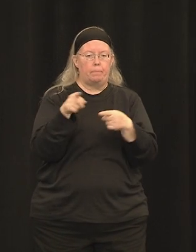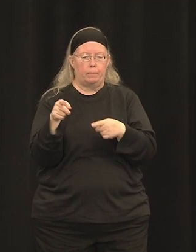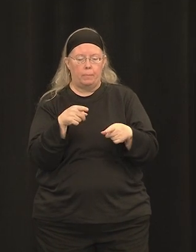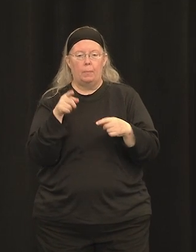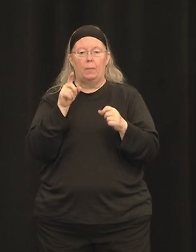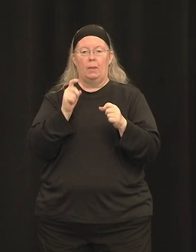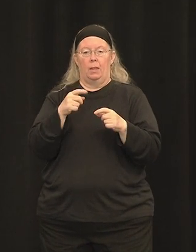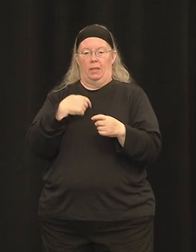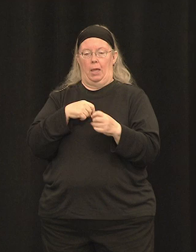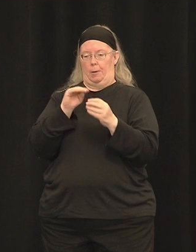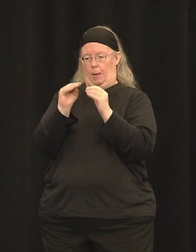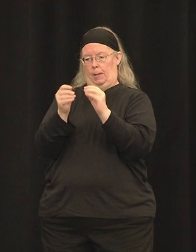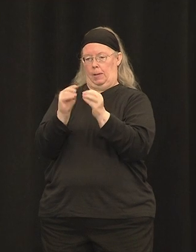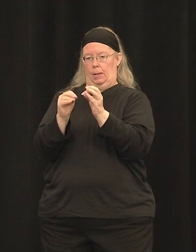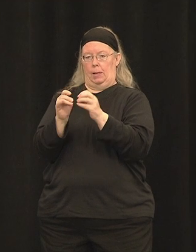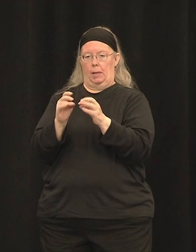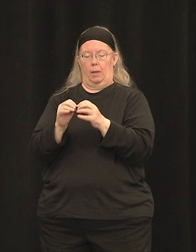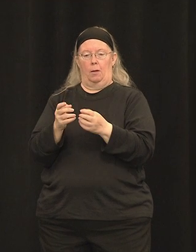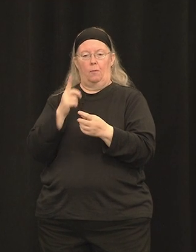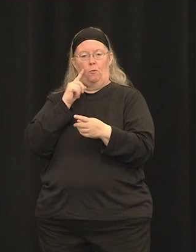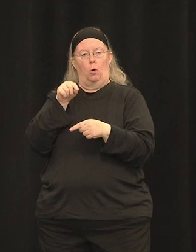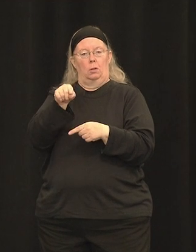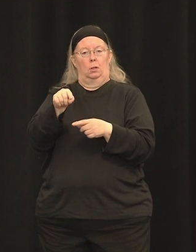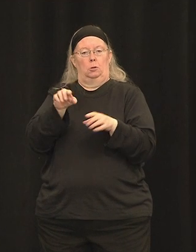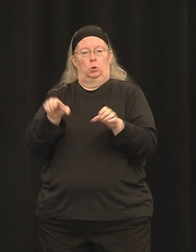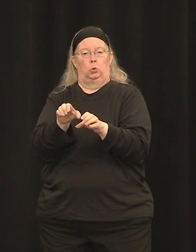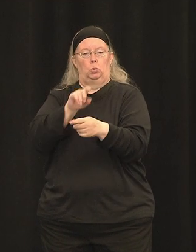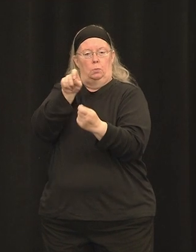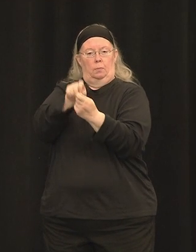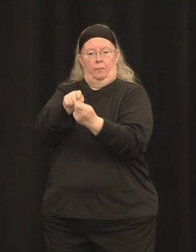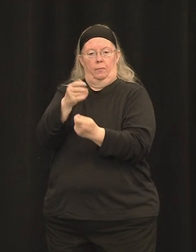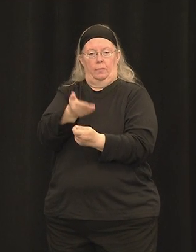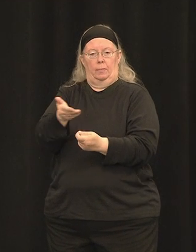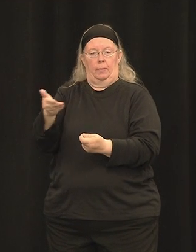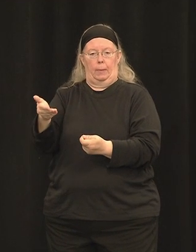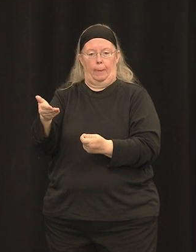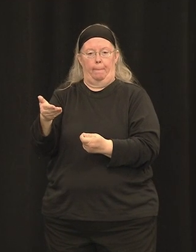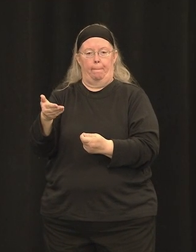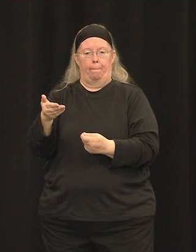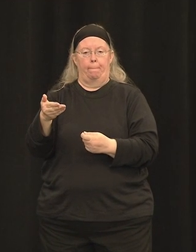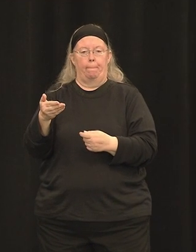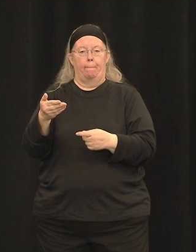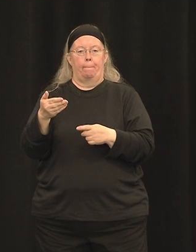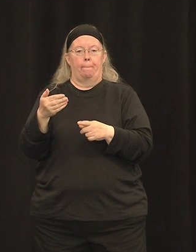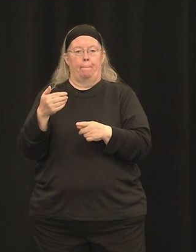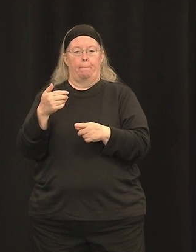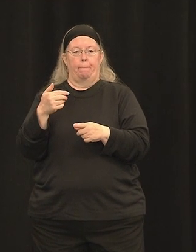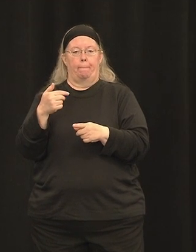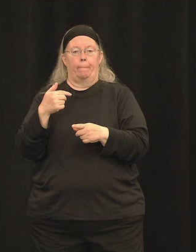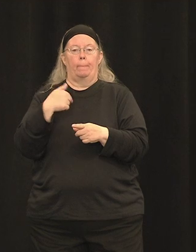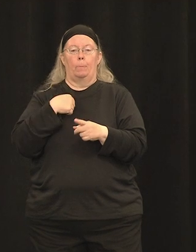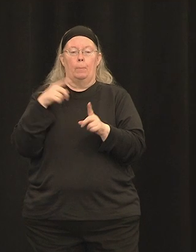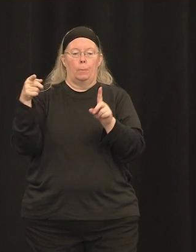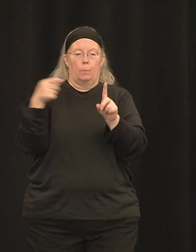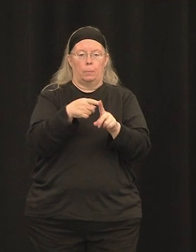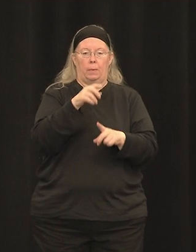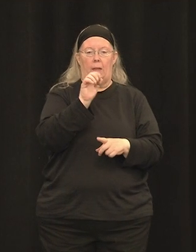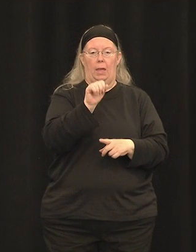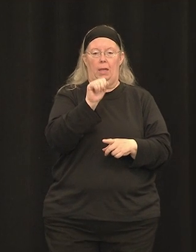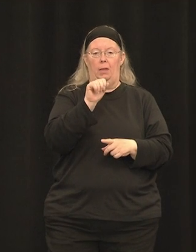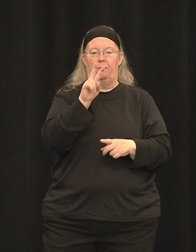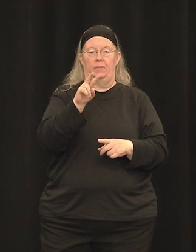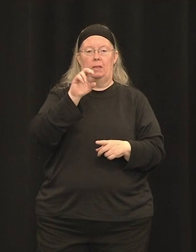developed a novel capsid called AAVSPR, and that stands for spread, and you'll understand why we named it SPR